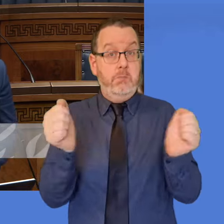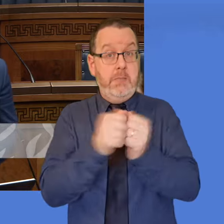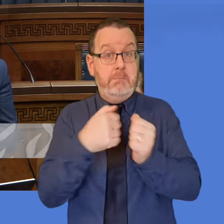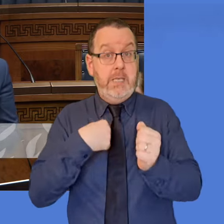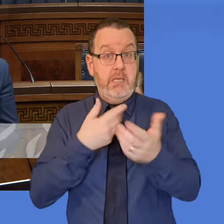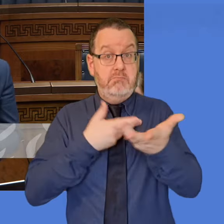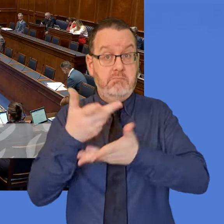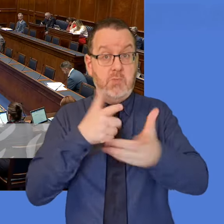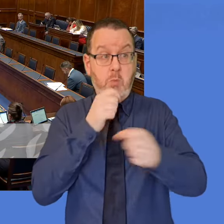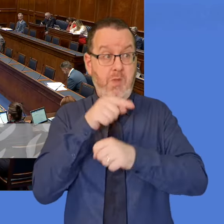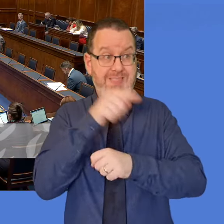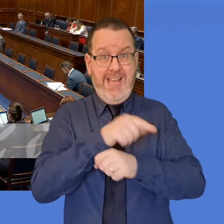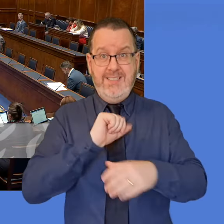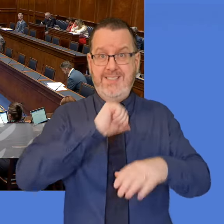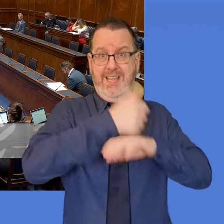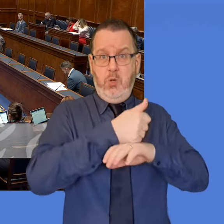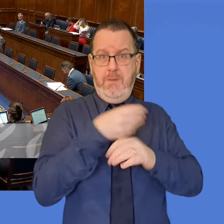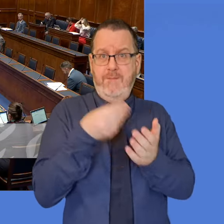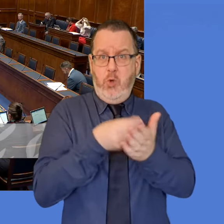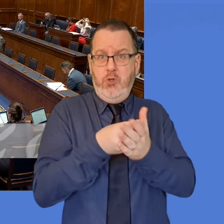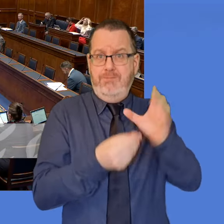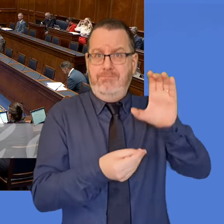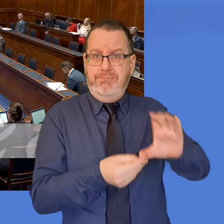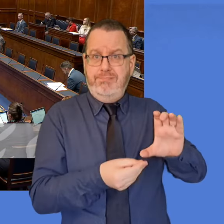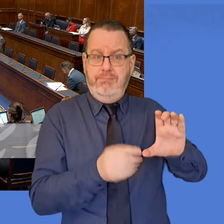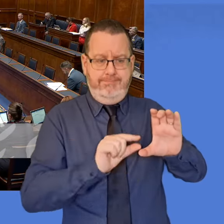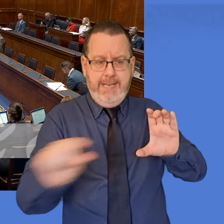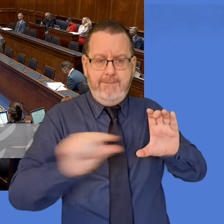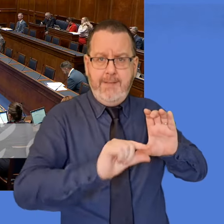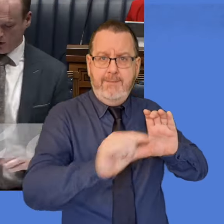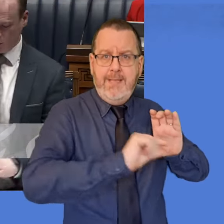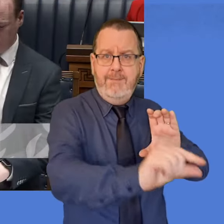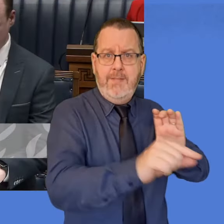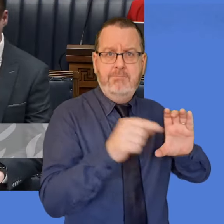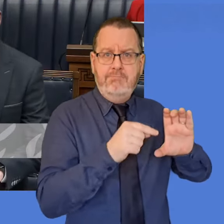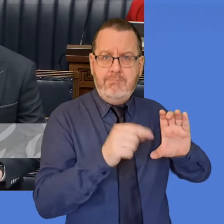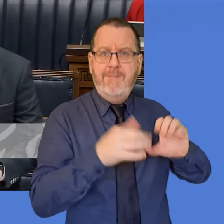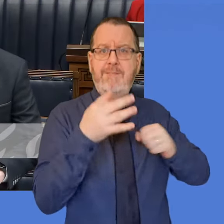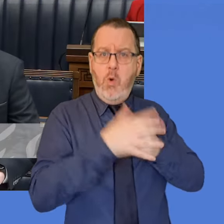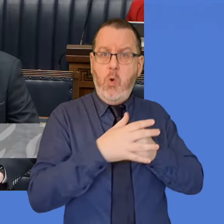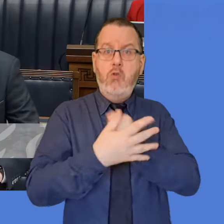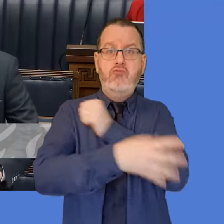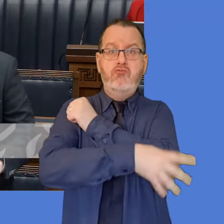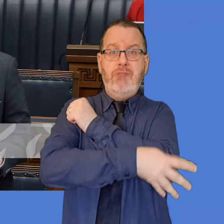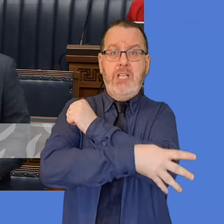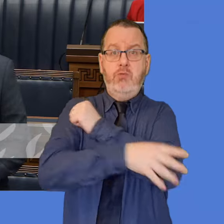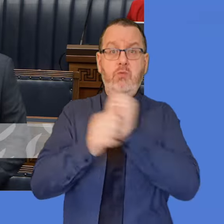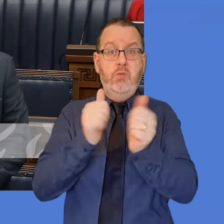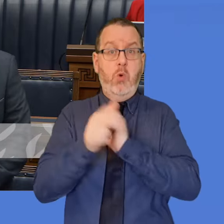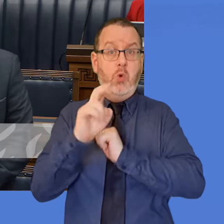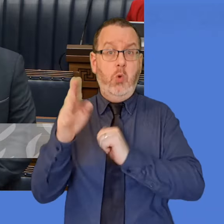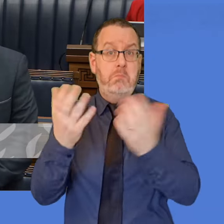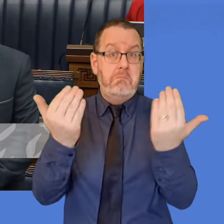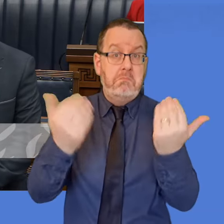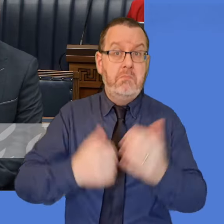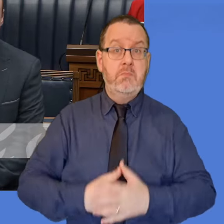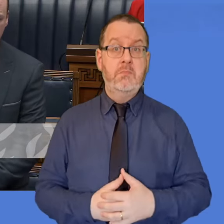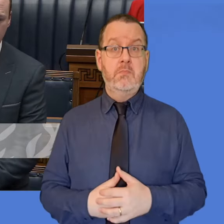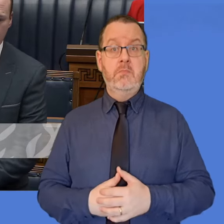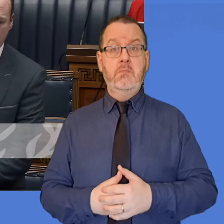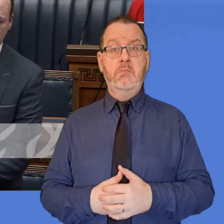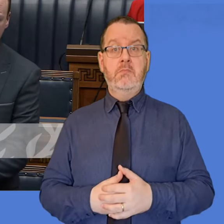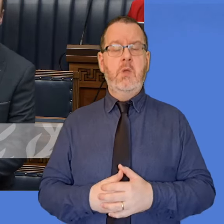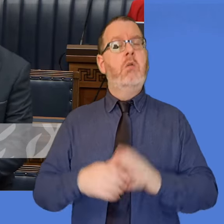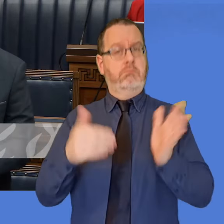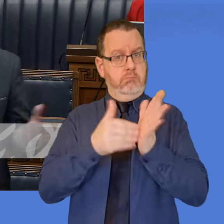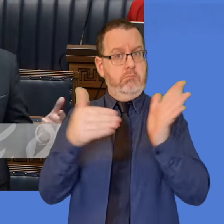of funding that grassroots sports gets? Mr. Minister. Absolutely, Mr. Speaker. I'm more than happy to meet with the